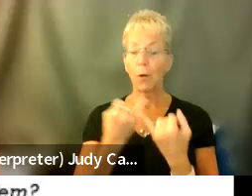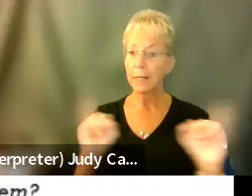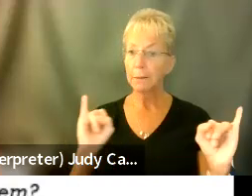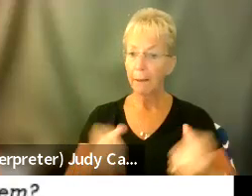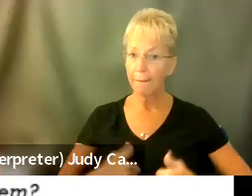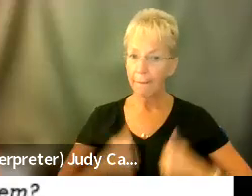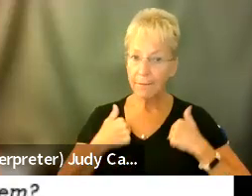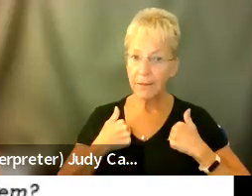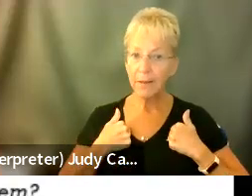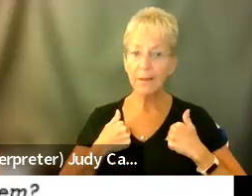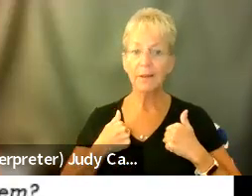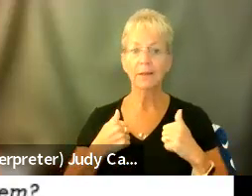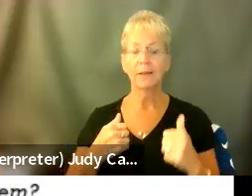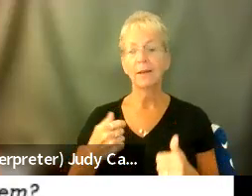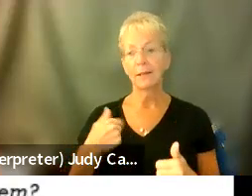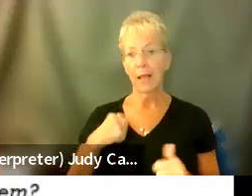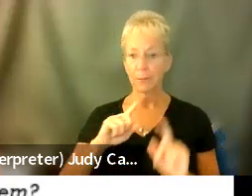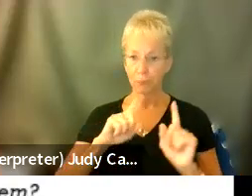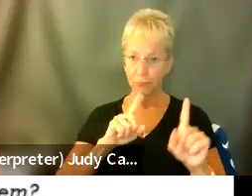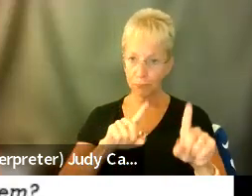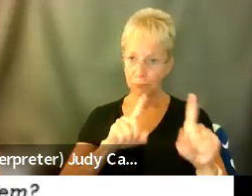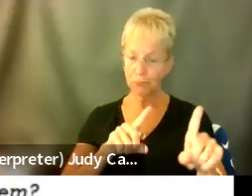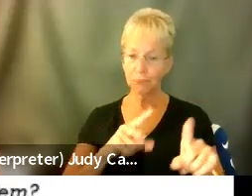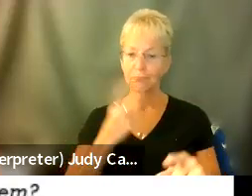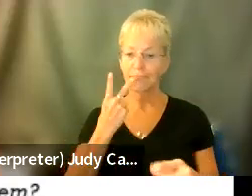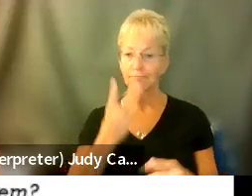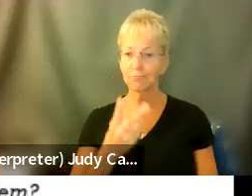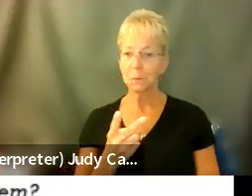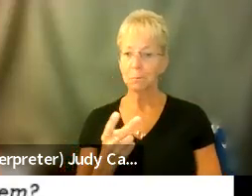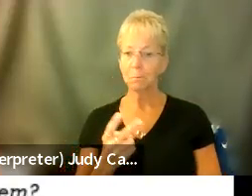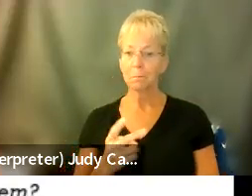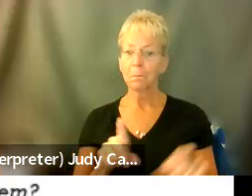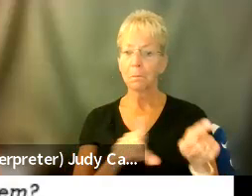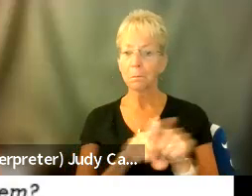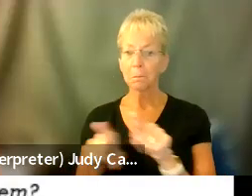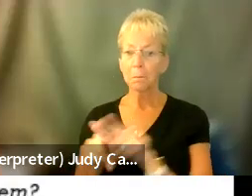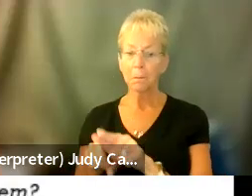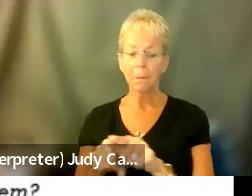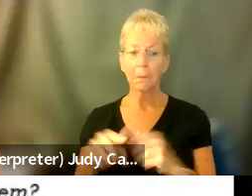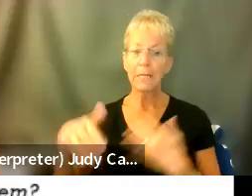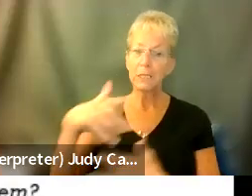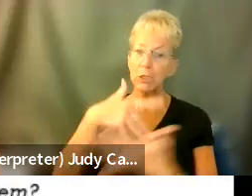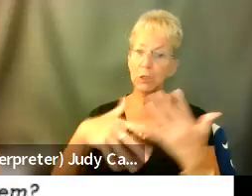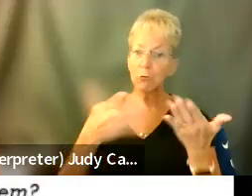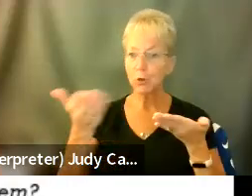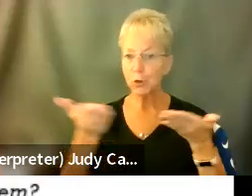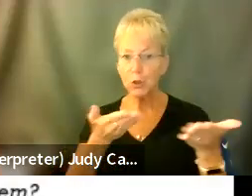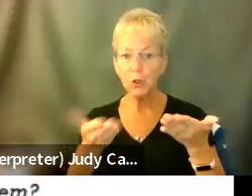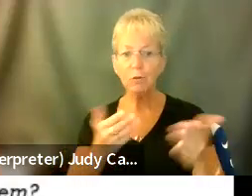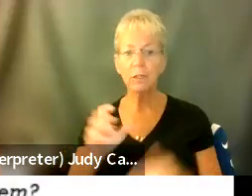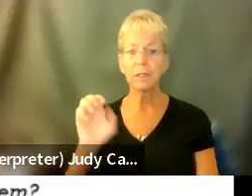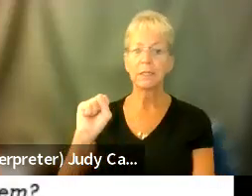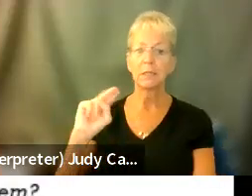which I've gone to. And then social services, know, SNAP,